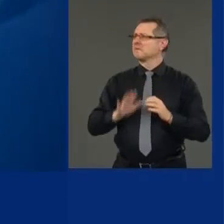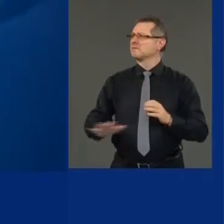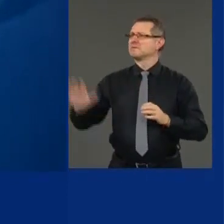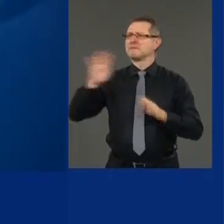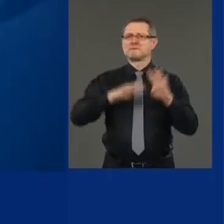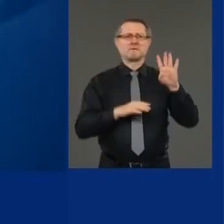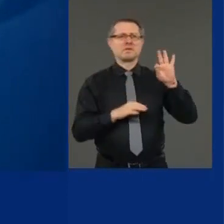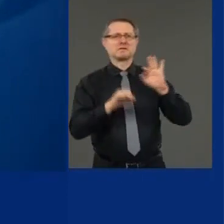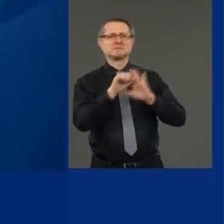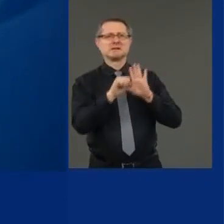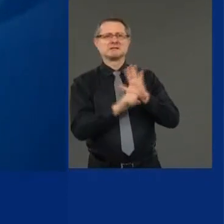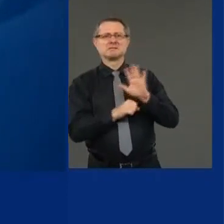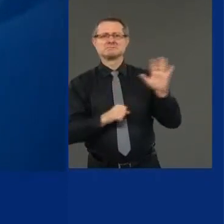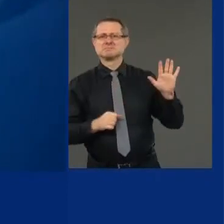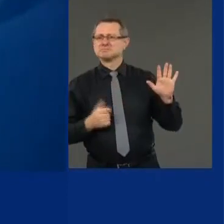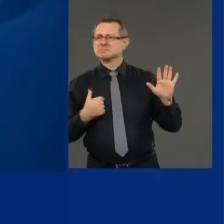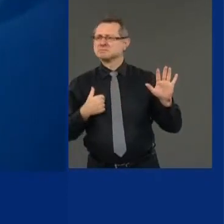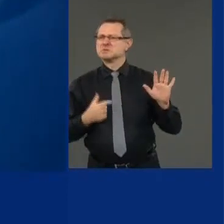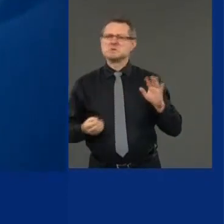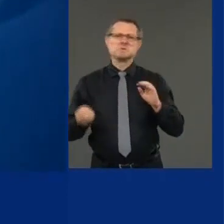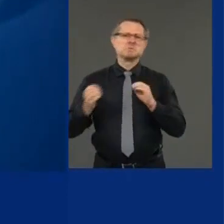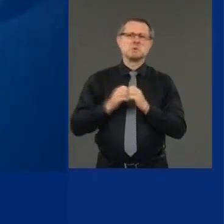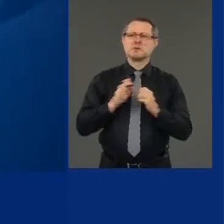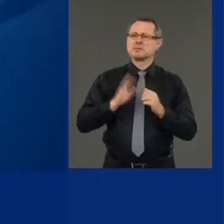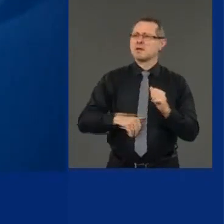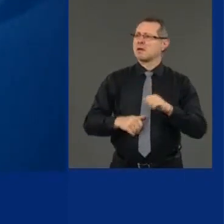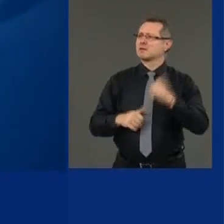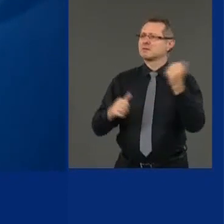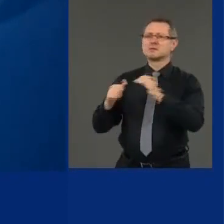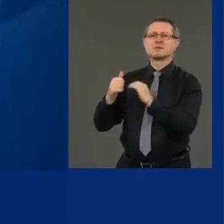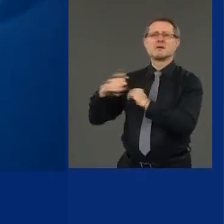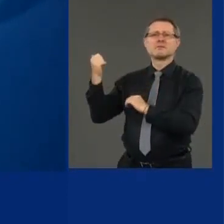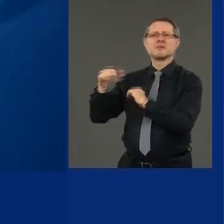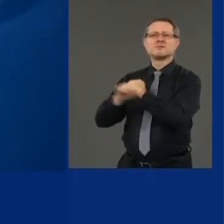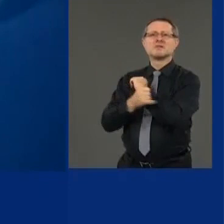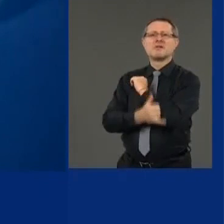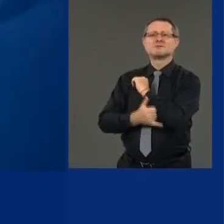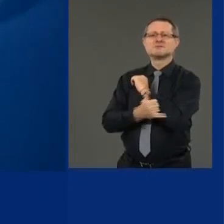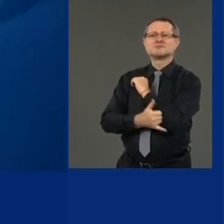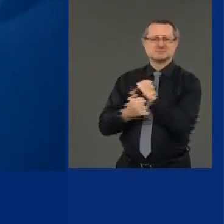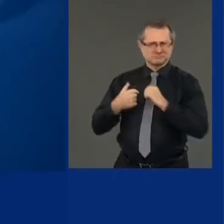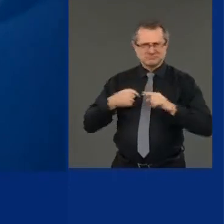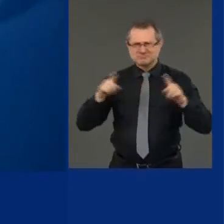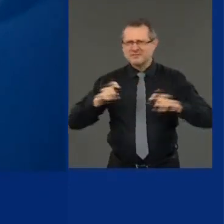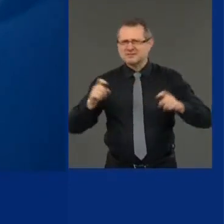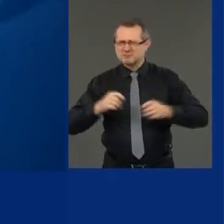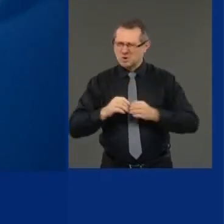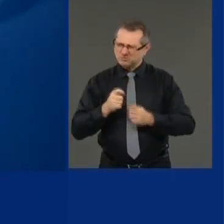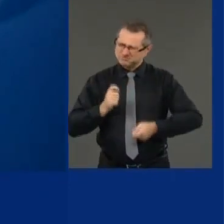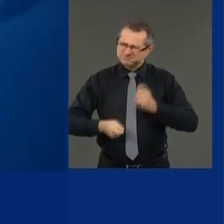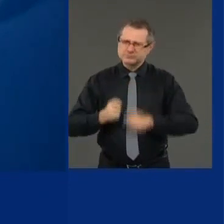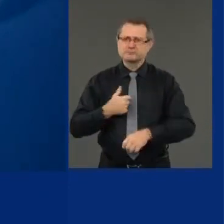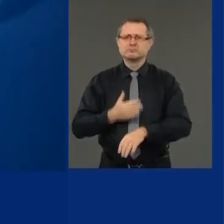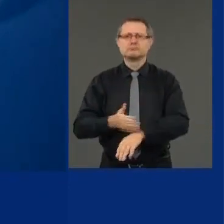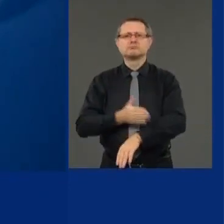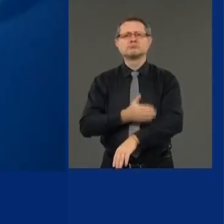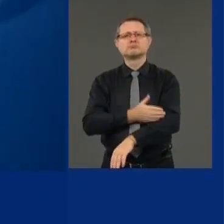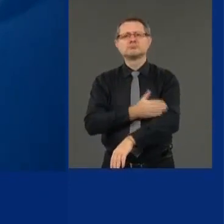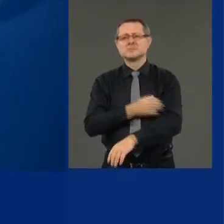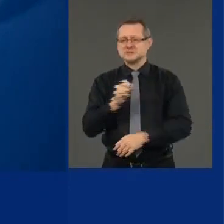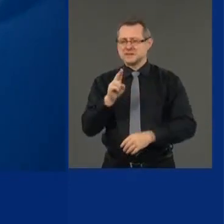tested, we do so much testing that we can refine the testing and we can test subgroups. We tested our subgroups